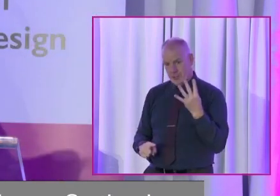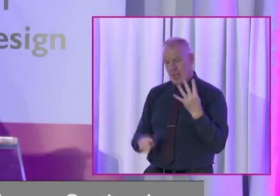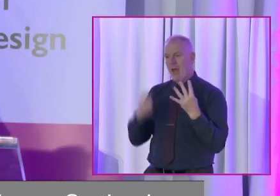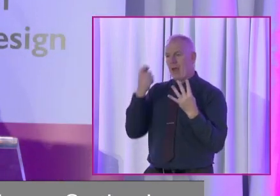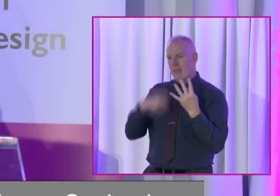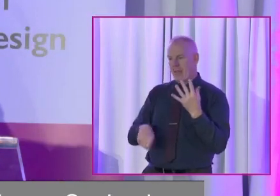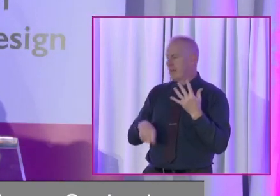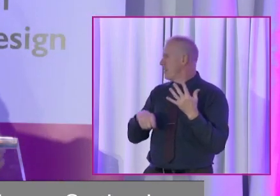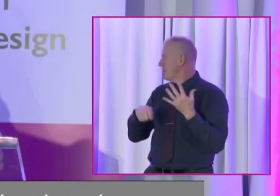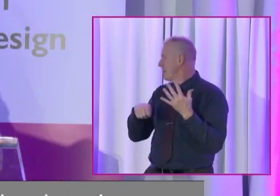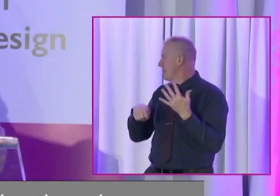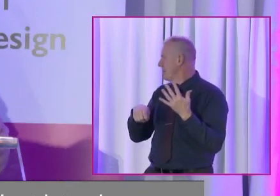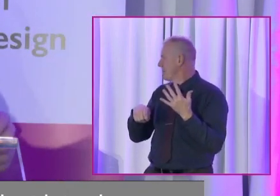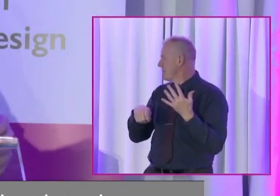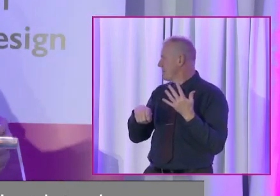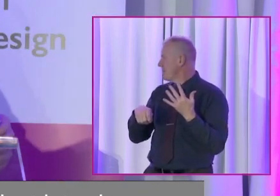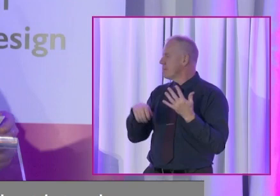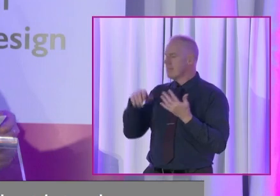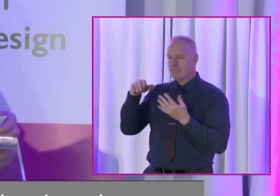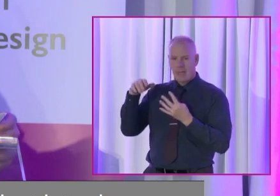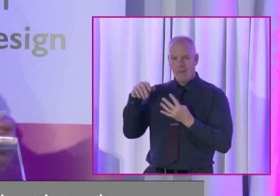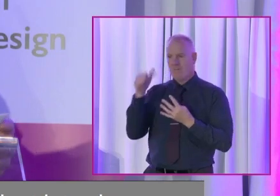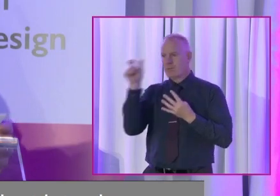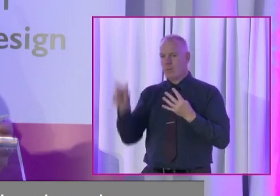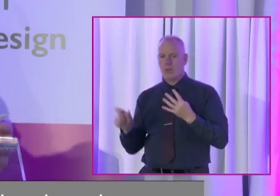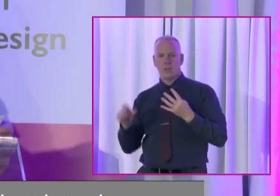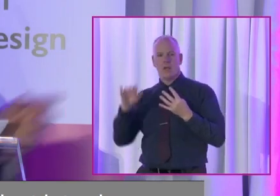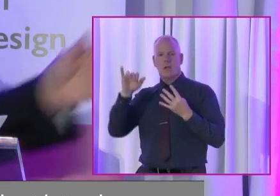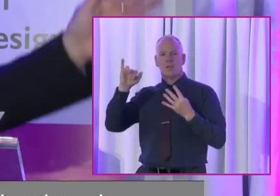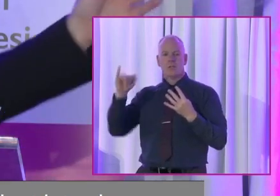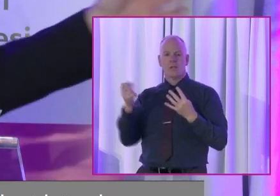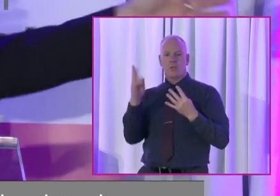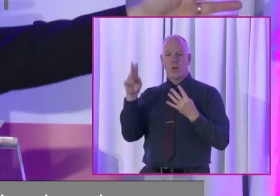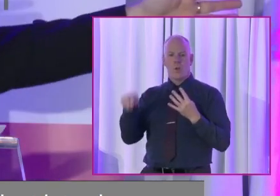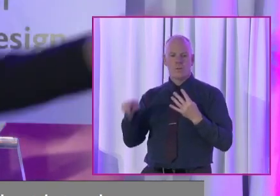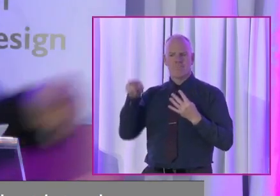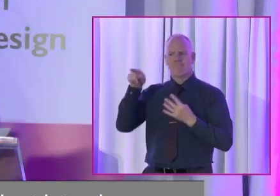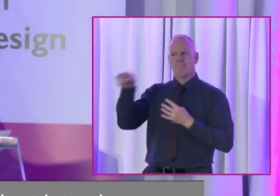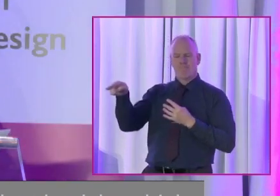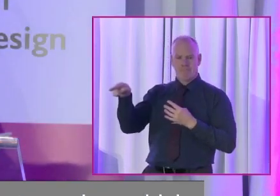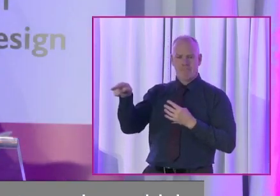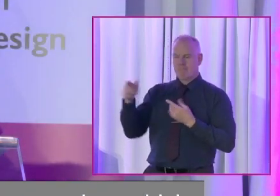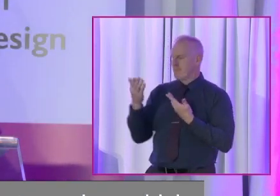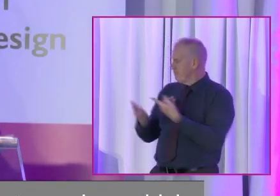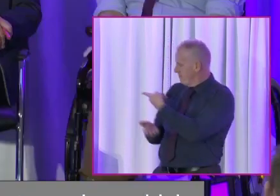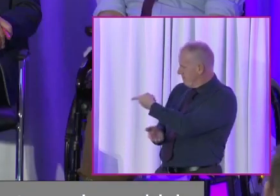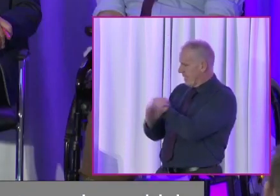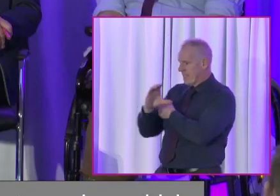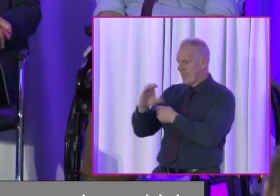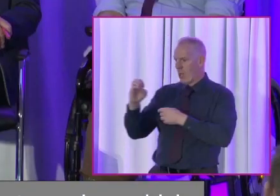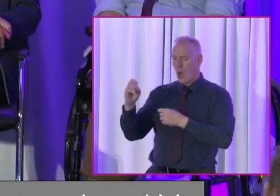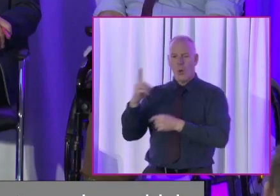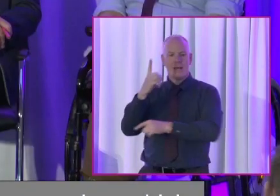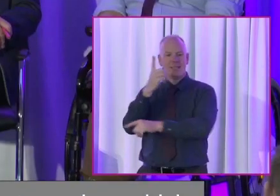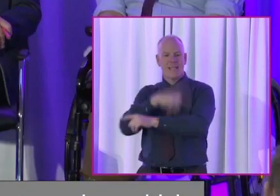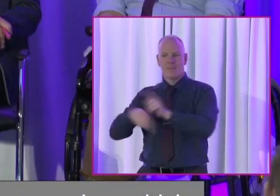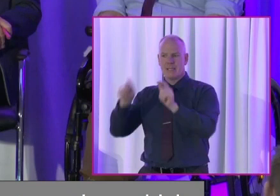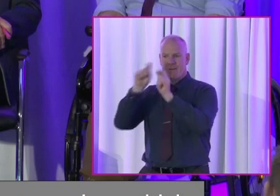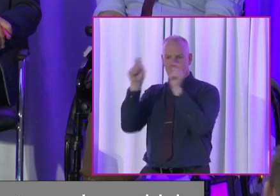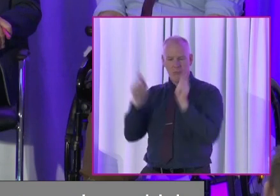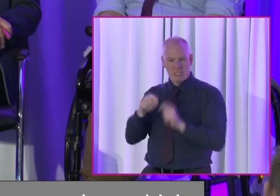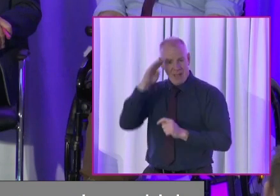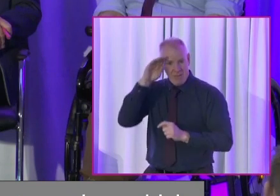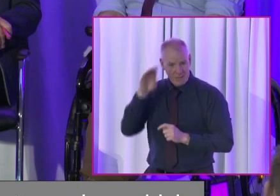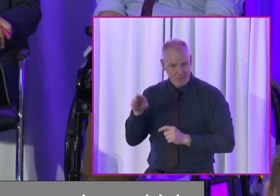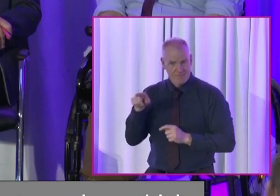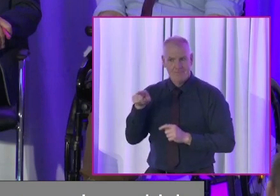And then I'll introduce our first speaker, which will be John Dolan. So John Dolan sitting here is the CEO of the Disability Federation of Ireland